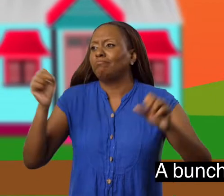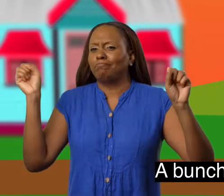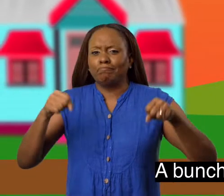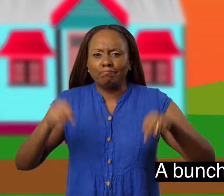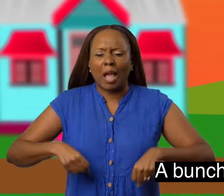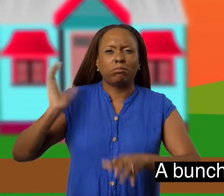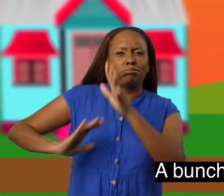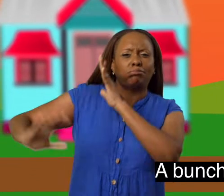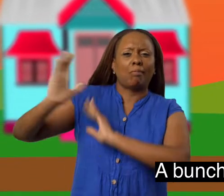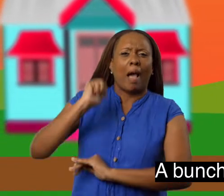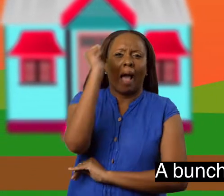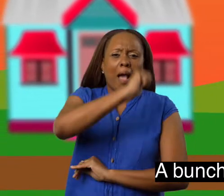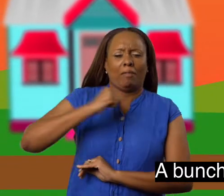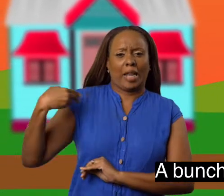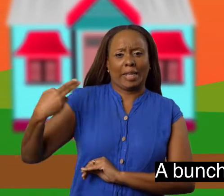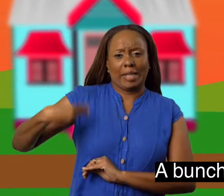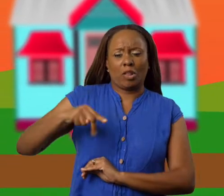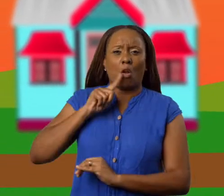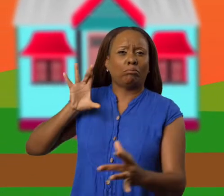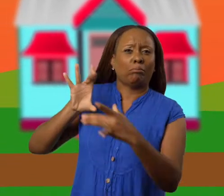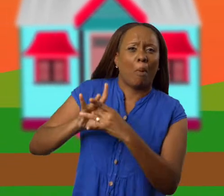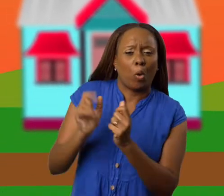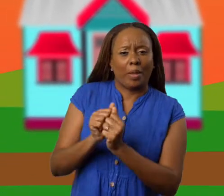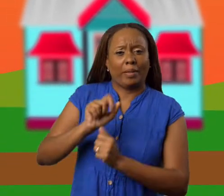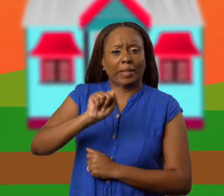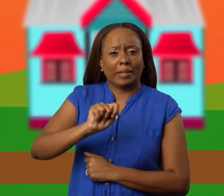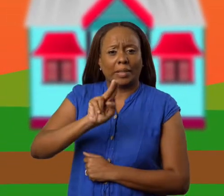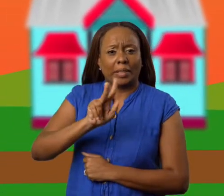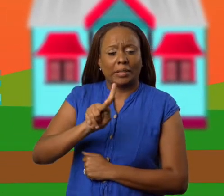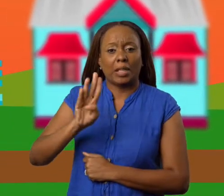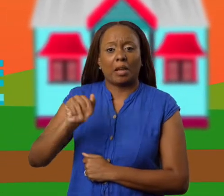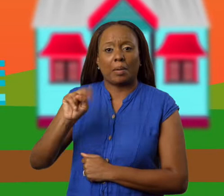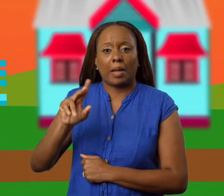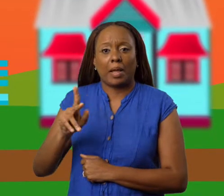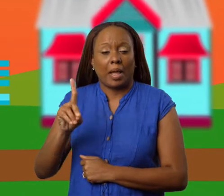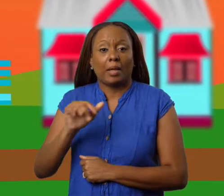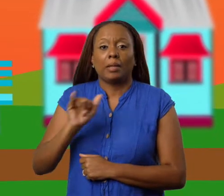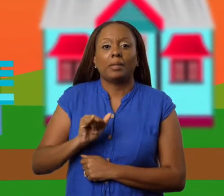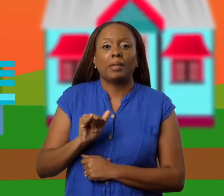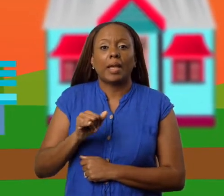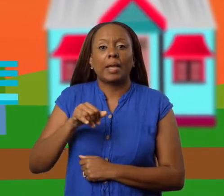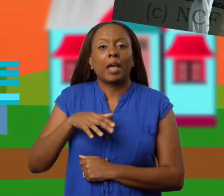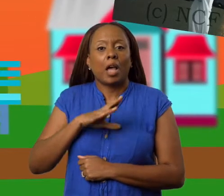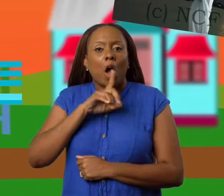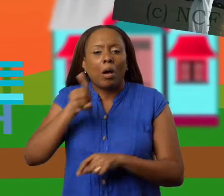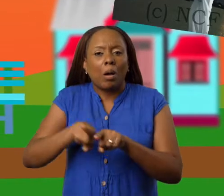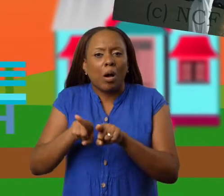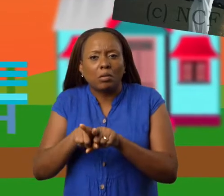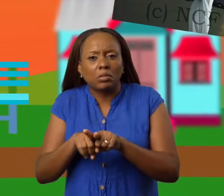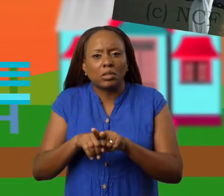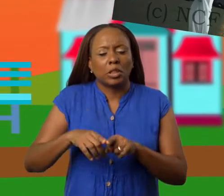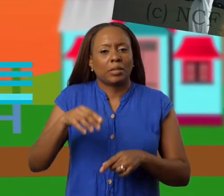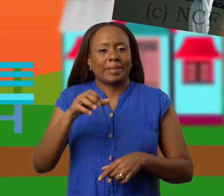bunch of characters who can be traced back to African roots was associated with the top band, like also the Donkey Man and the